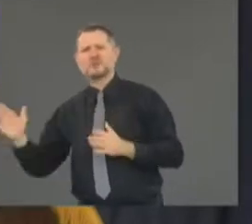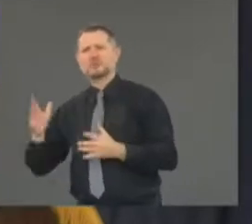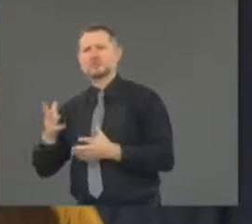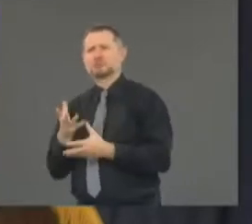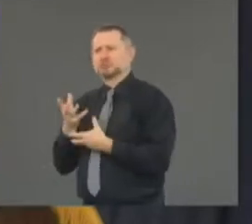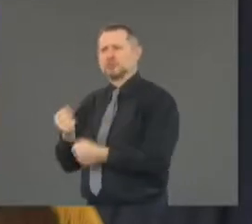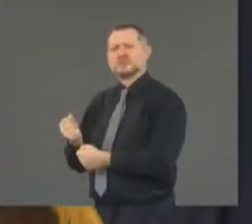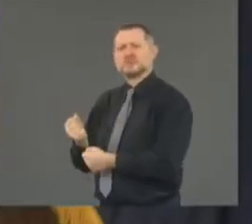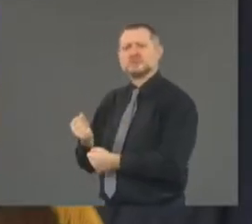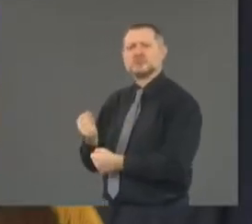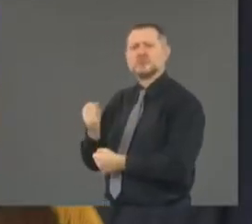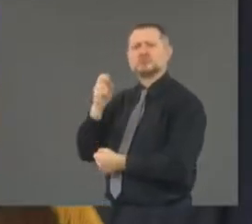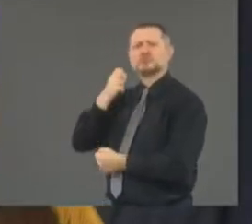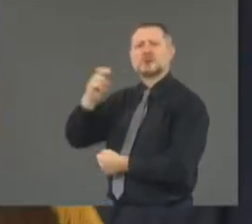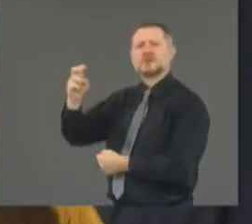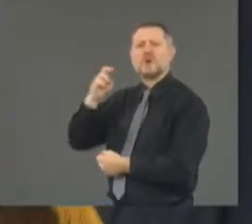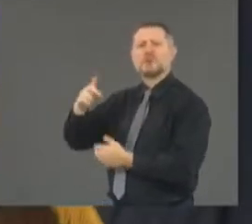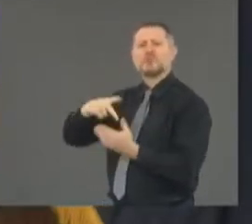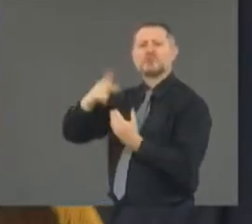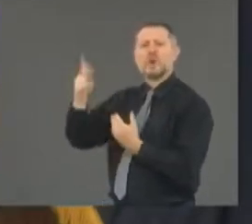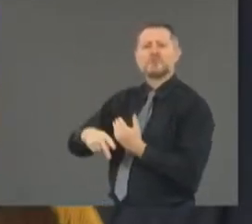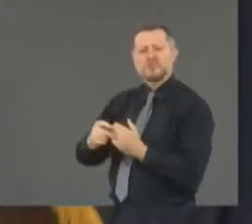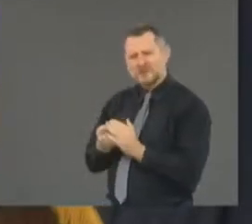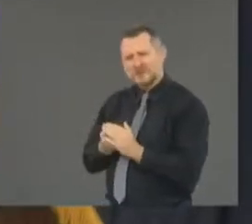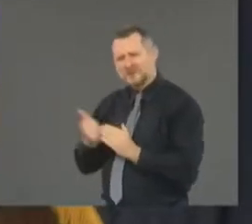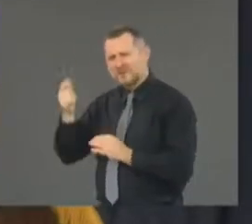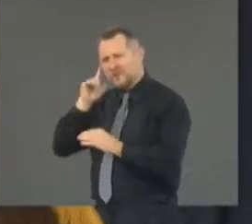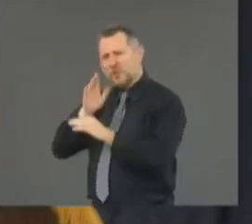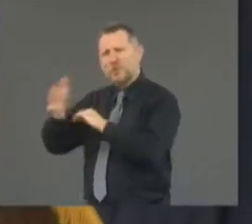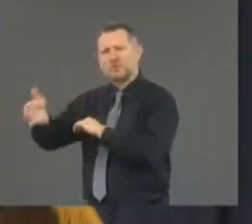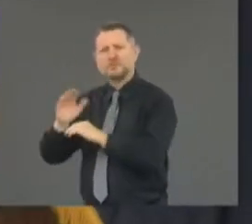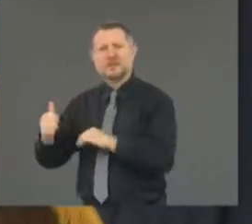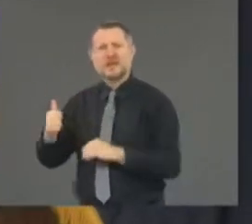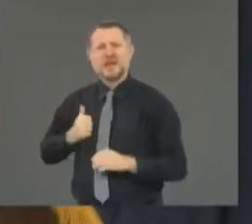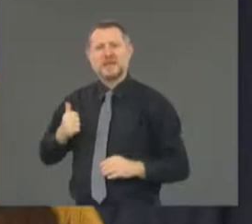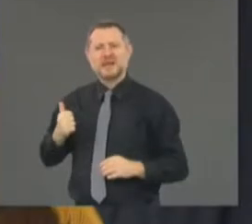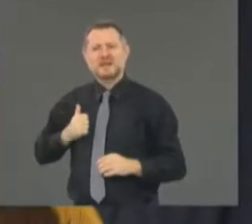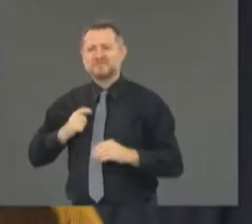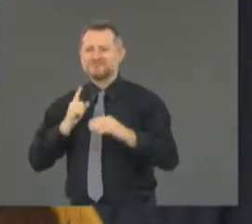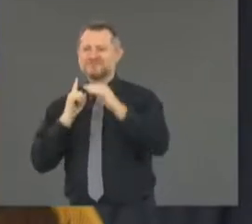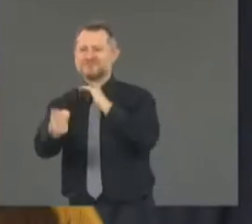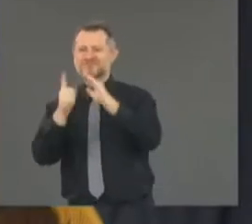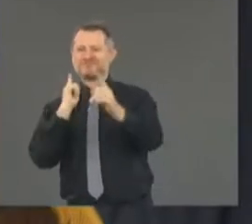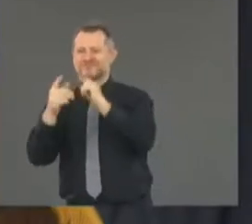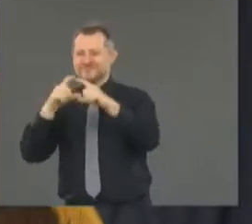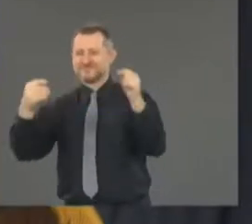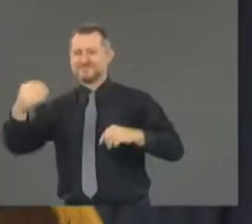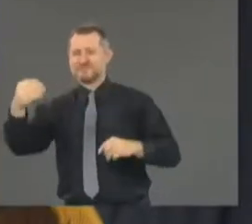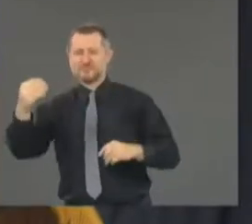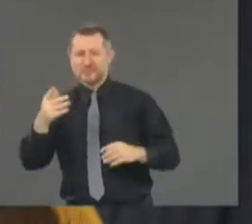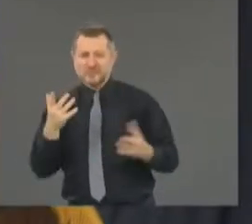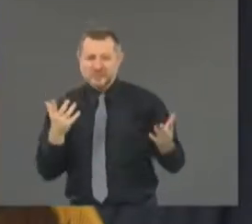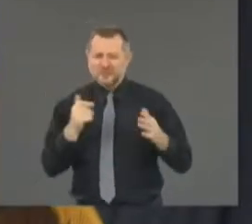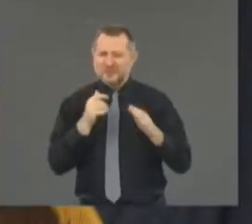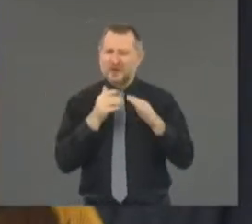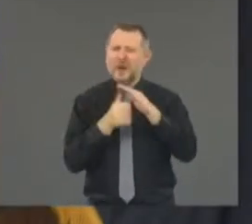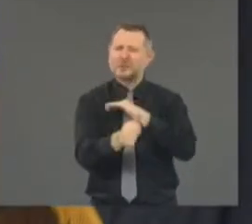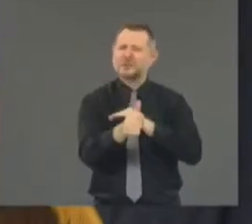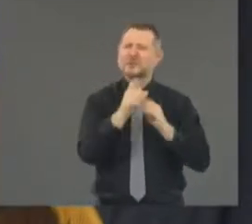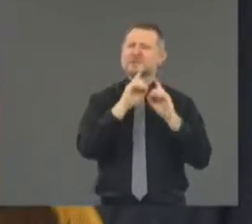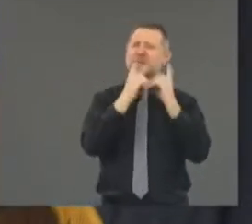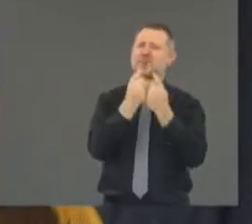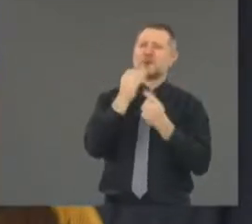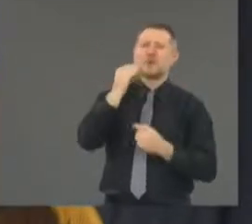DHS, Department of Homeland Security, just this punitive policy